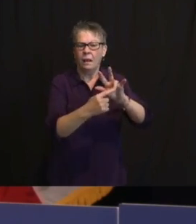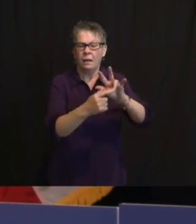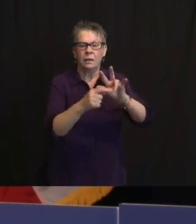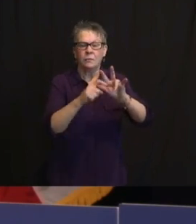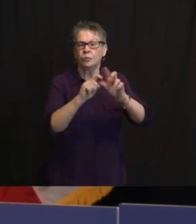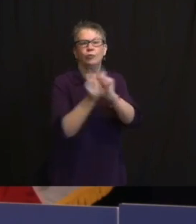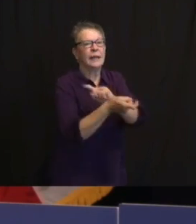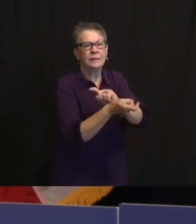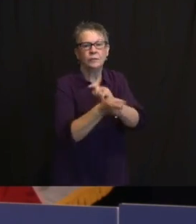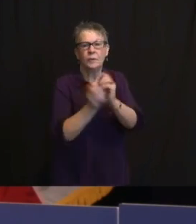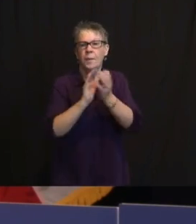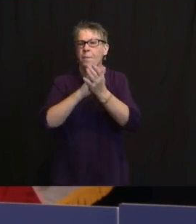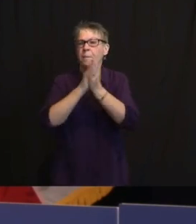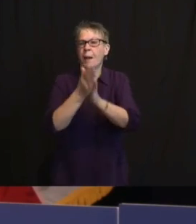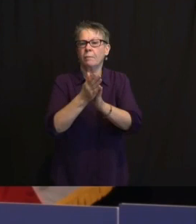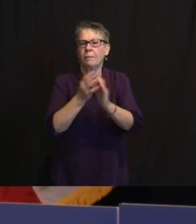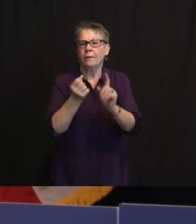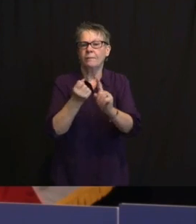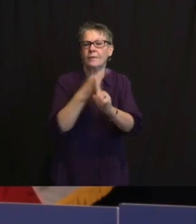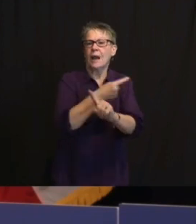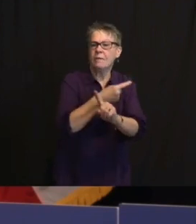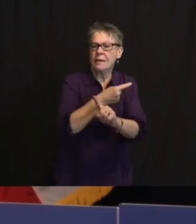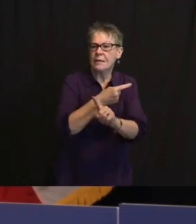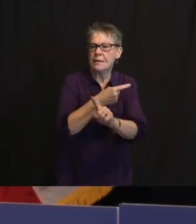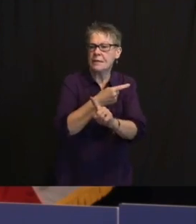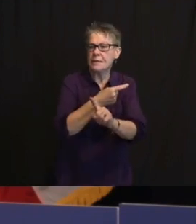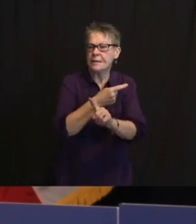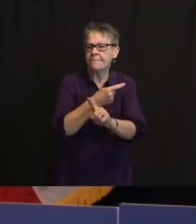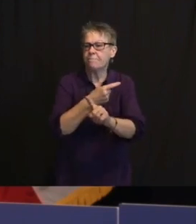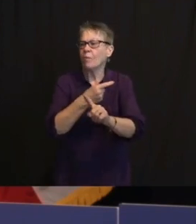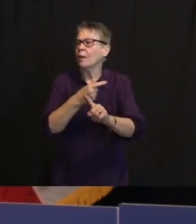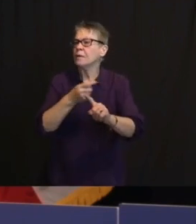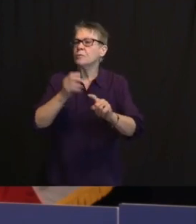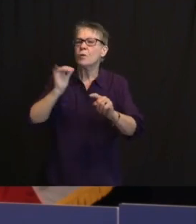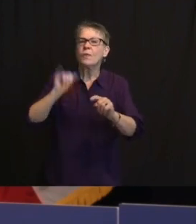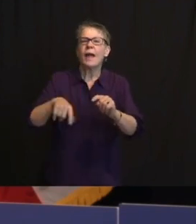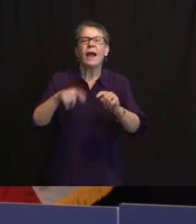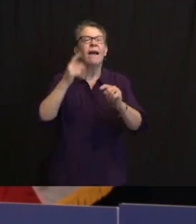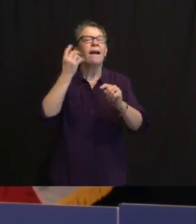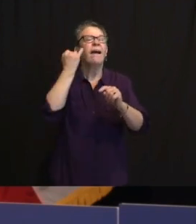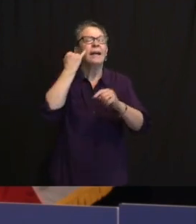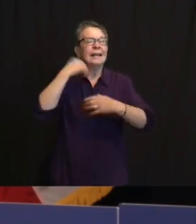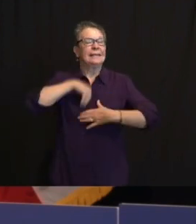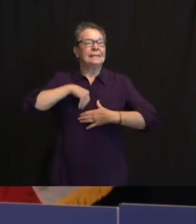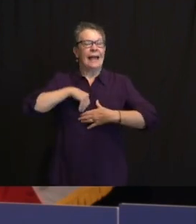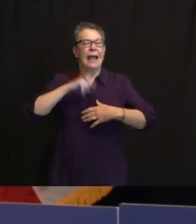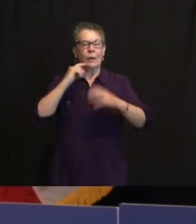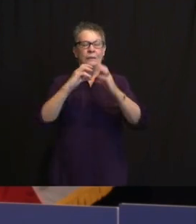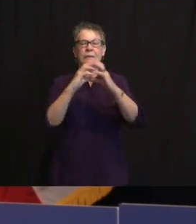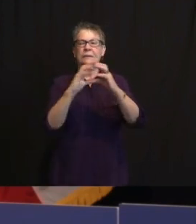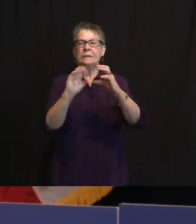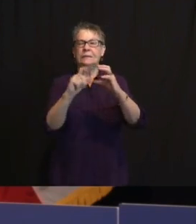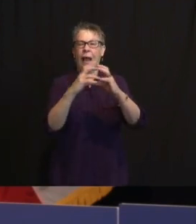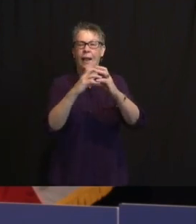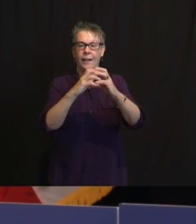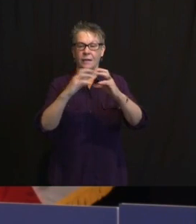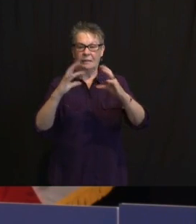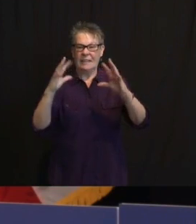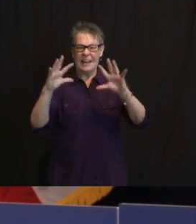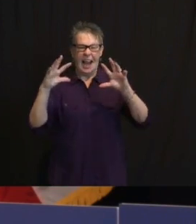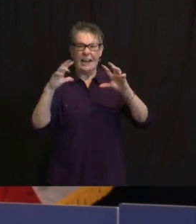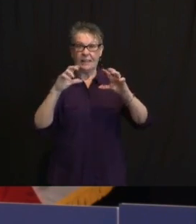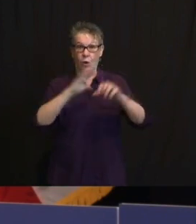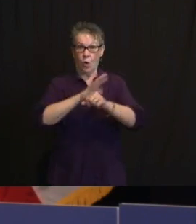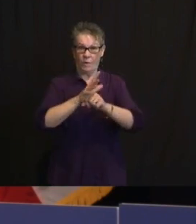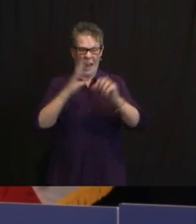MATTER THE CAN STILL GRAB ON AND INFECT. IN FACT, EVERY NOW AND THEN A MUTATION MAY COME ALONG THAT MAKES IT A WHOLE LOT HARDER FOR ME TO DO THAT. I MIGHT LOSE